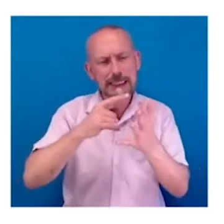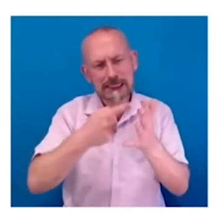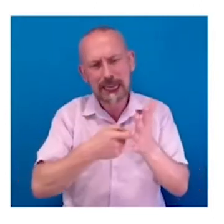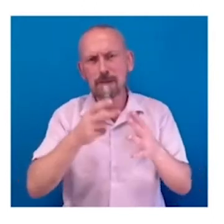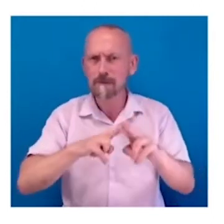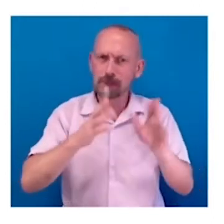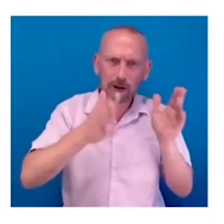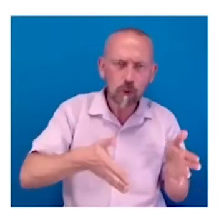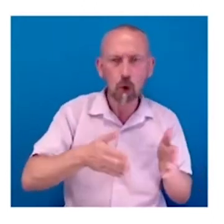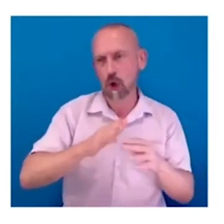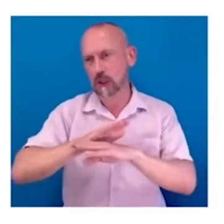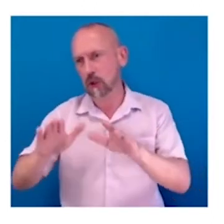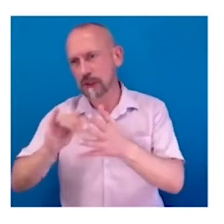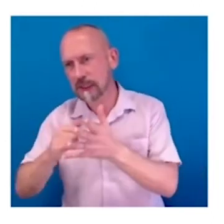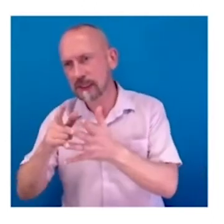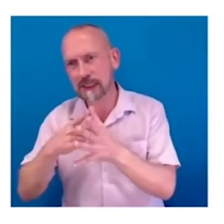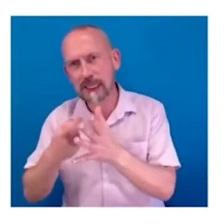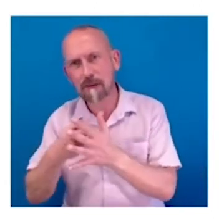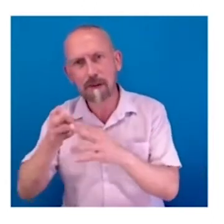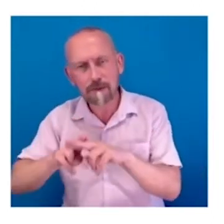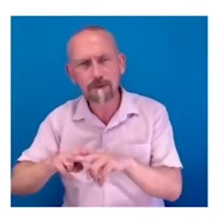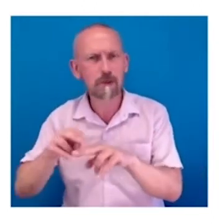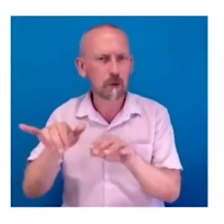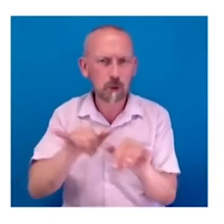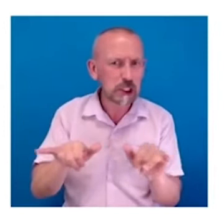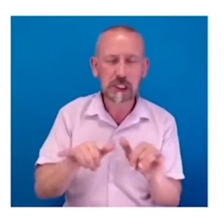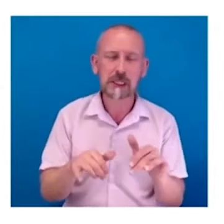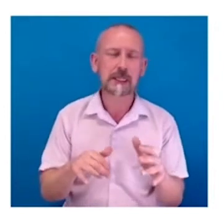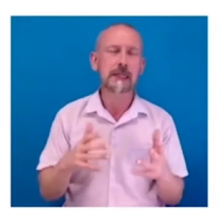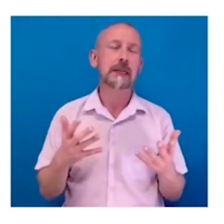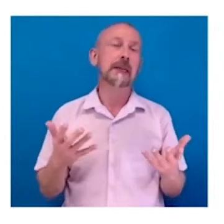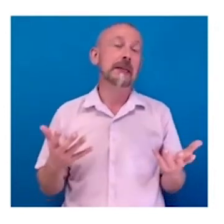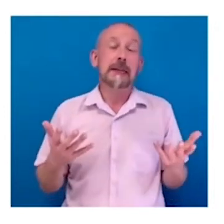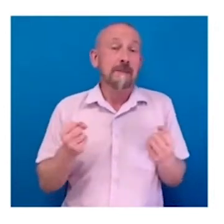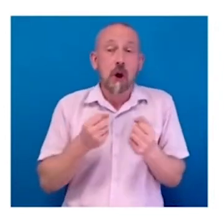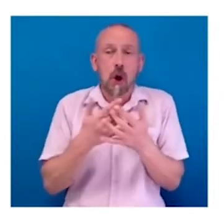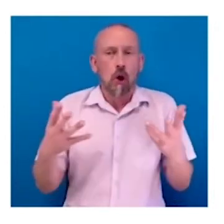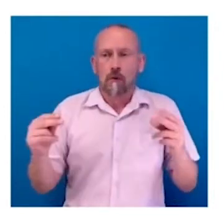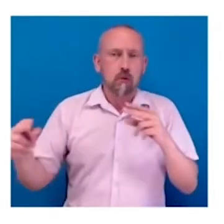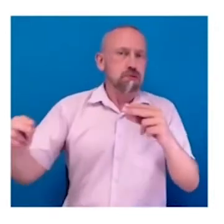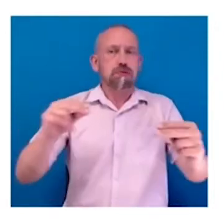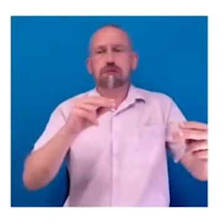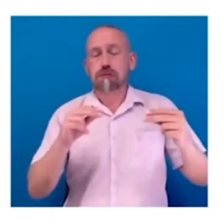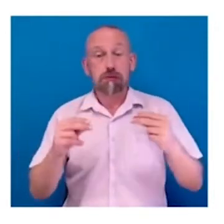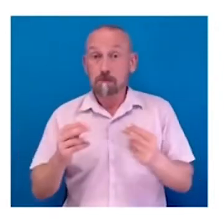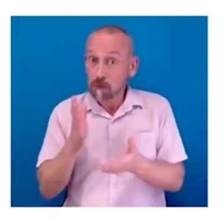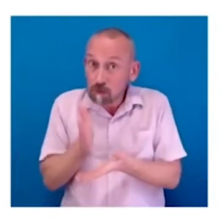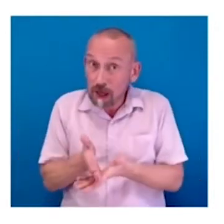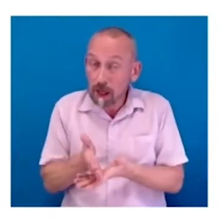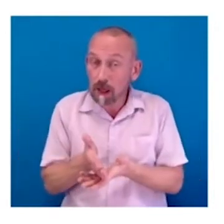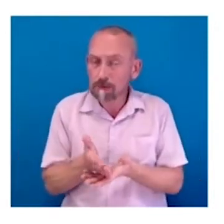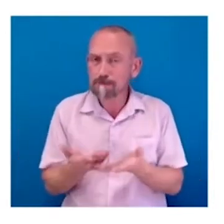And I think there was a lot being touted as fact in those days. And then when you looked at the actual research,